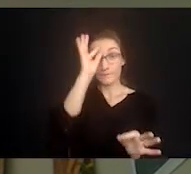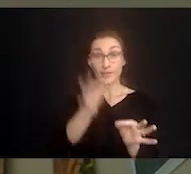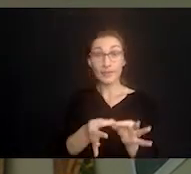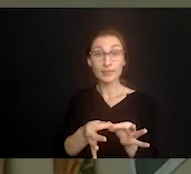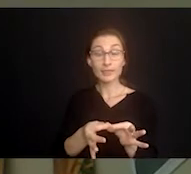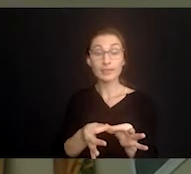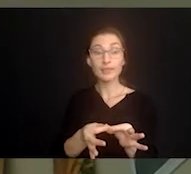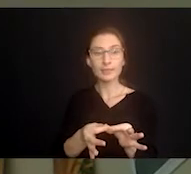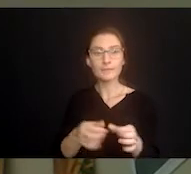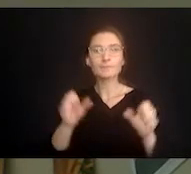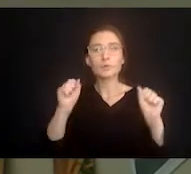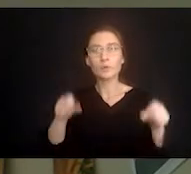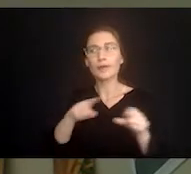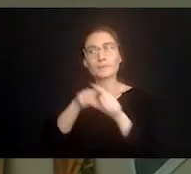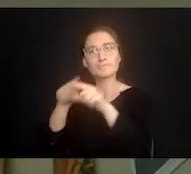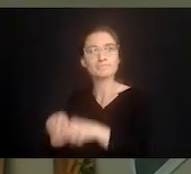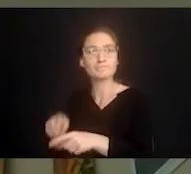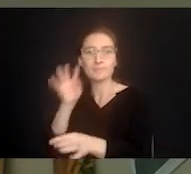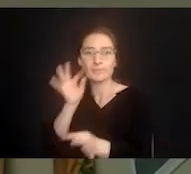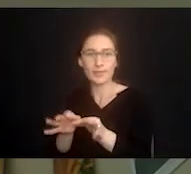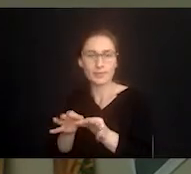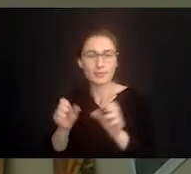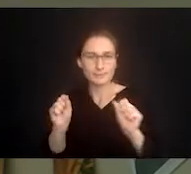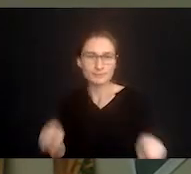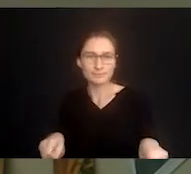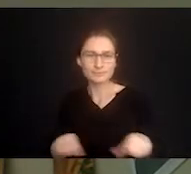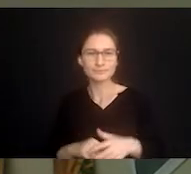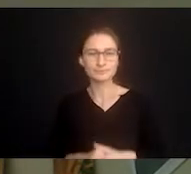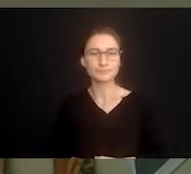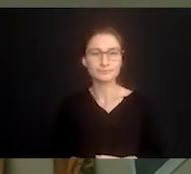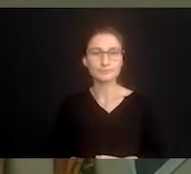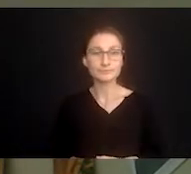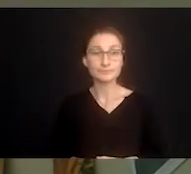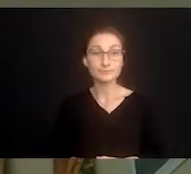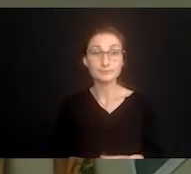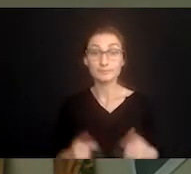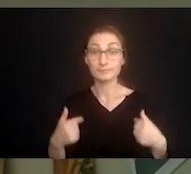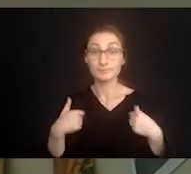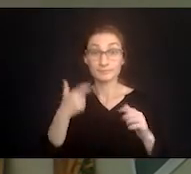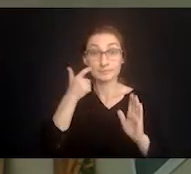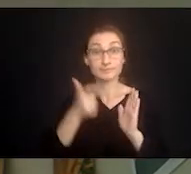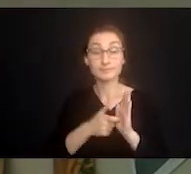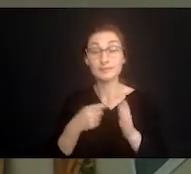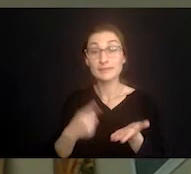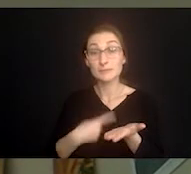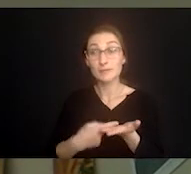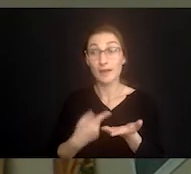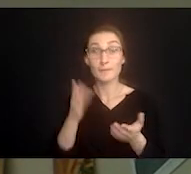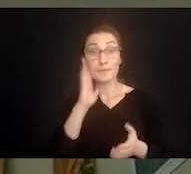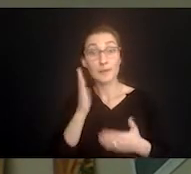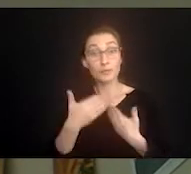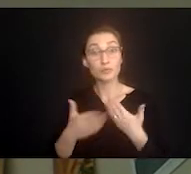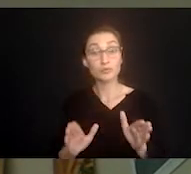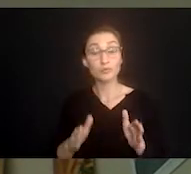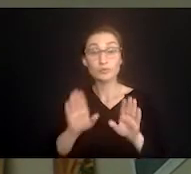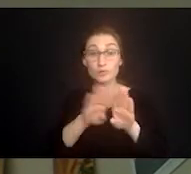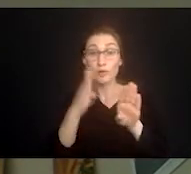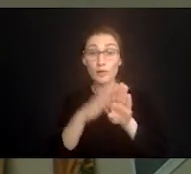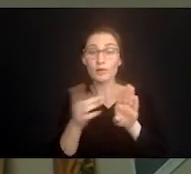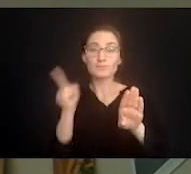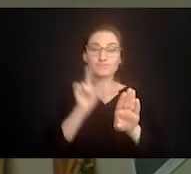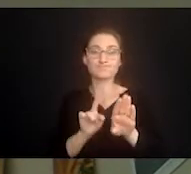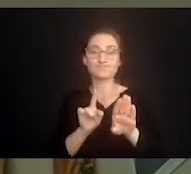person of faith this is a good time to follow on your faith to carry you through. I found myself standing outside the bedroom door sometimes